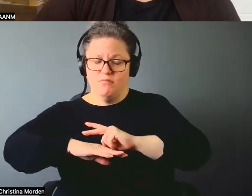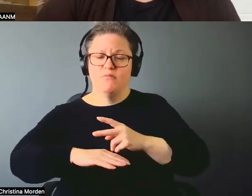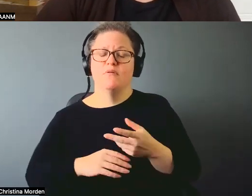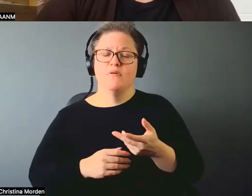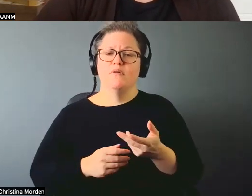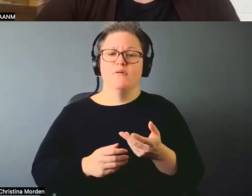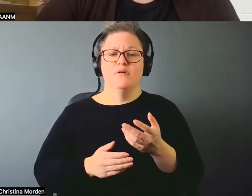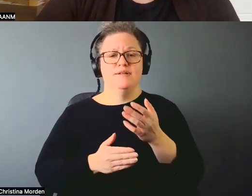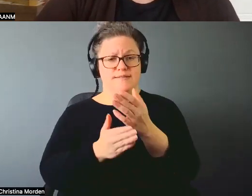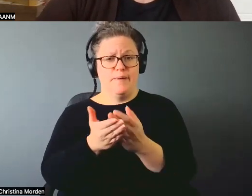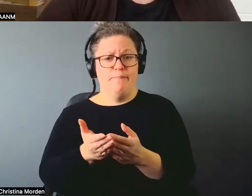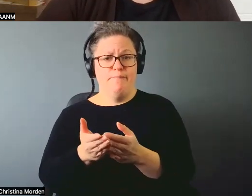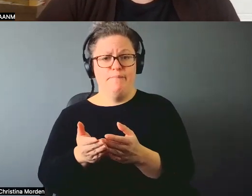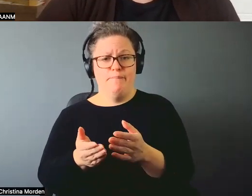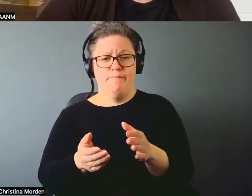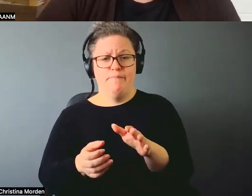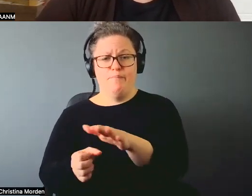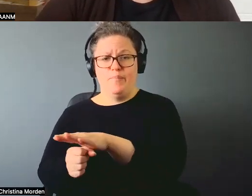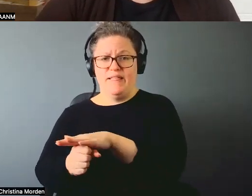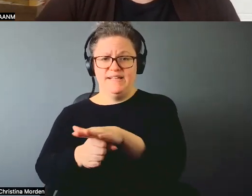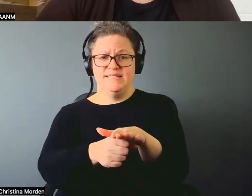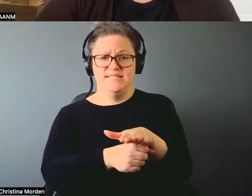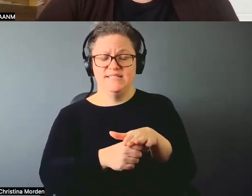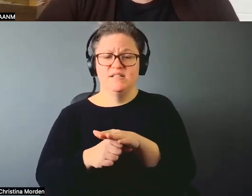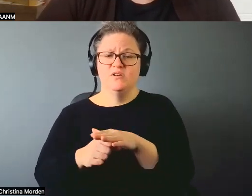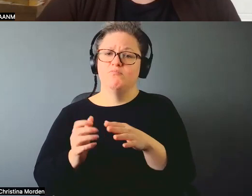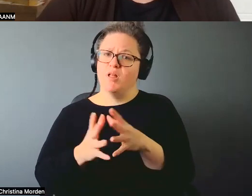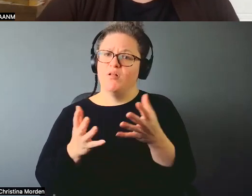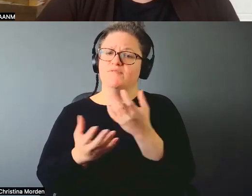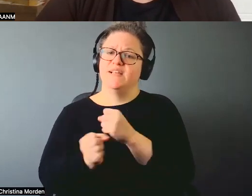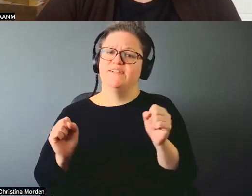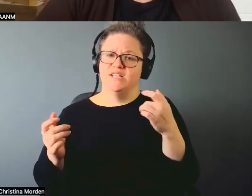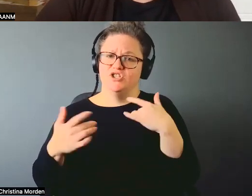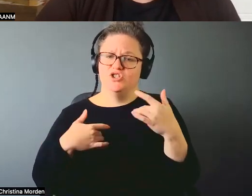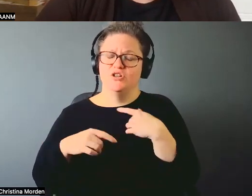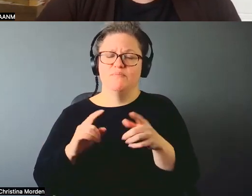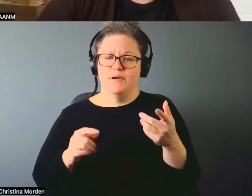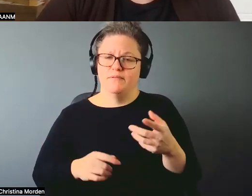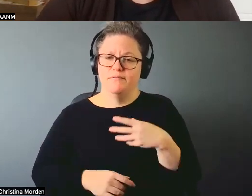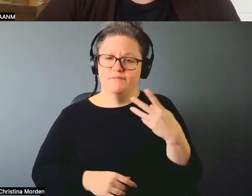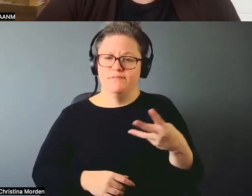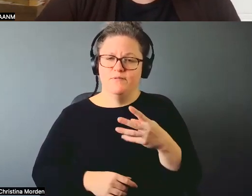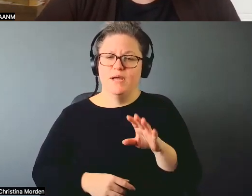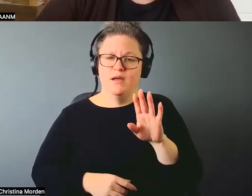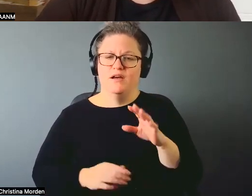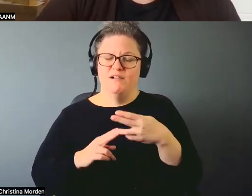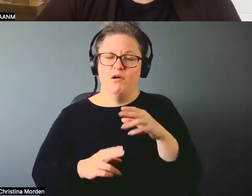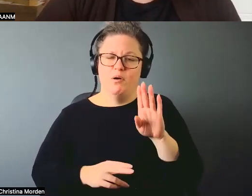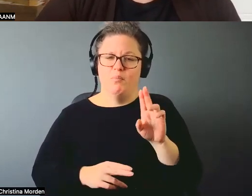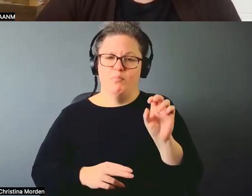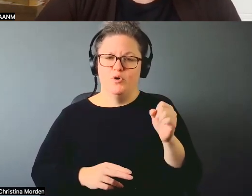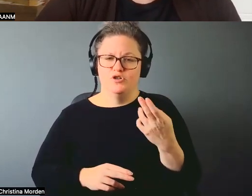the places, as you can imagine, we were in, there was lots of safety concerns, but we're all Bush women. Um,